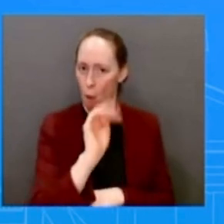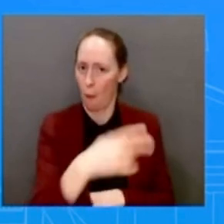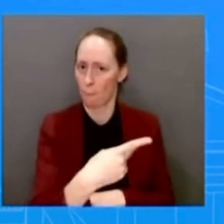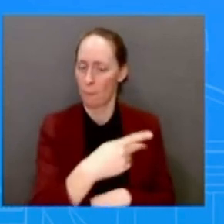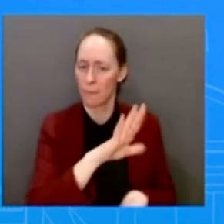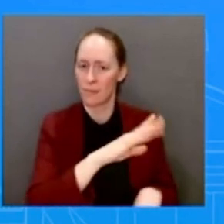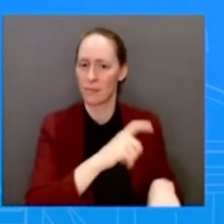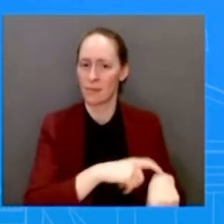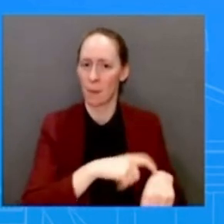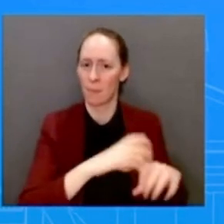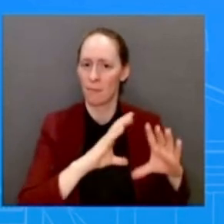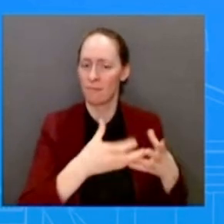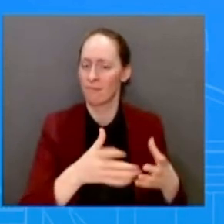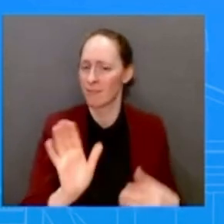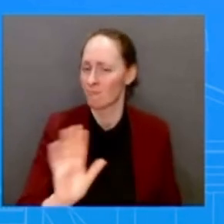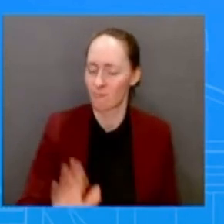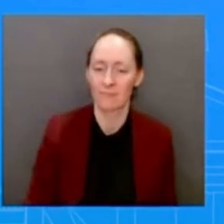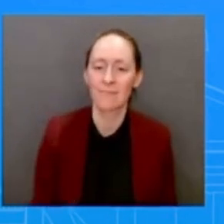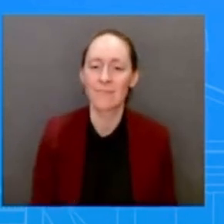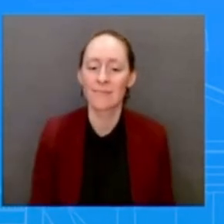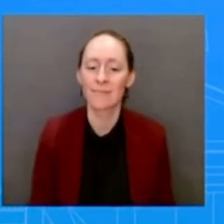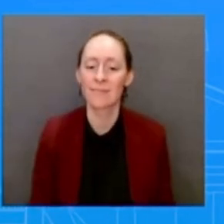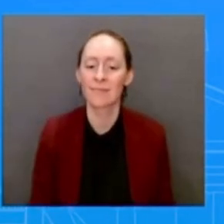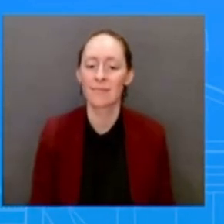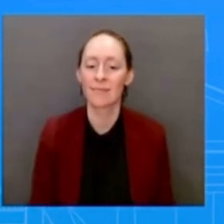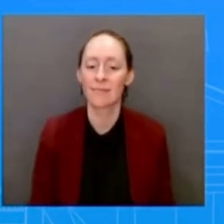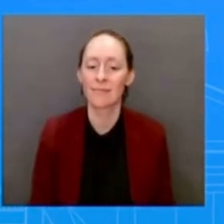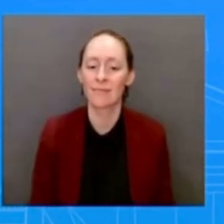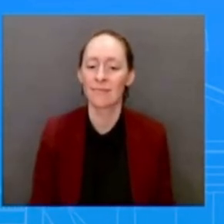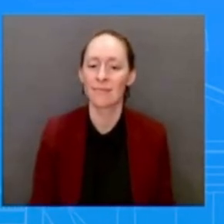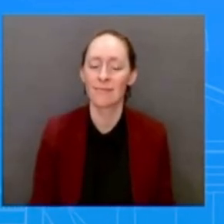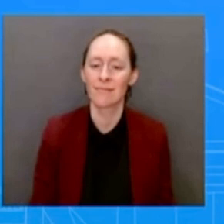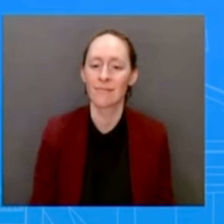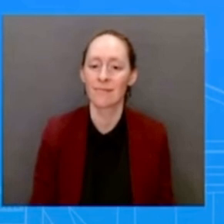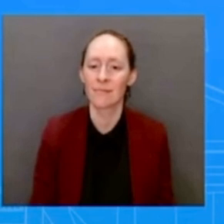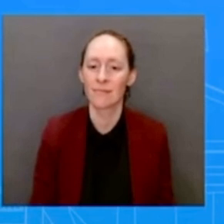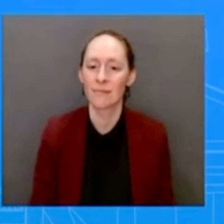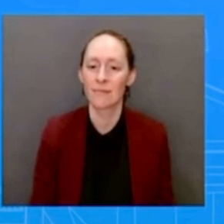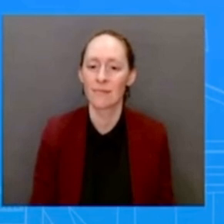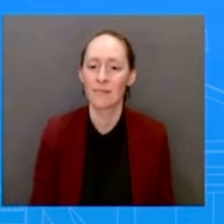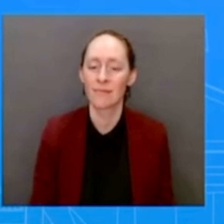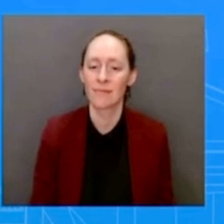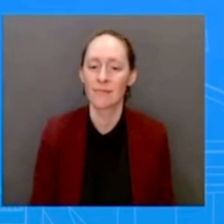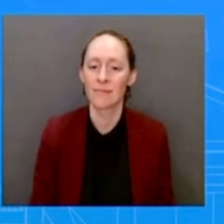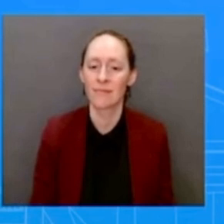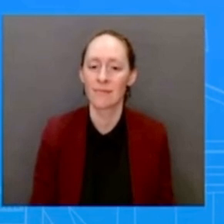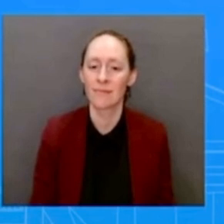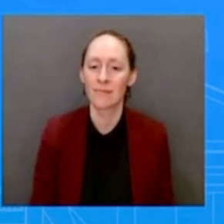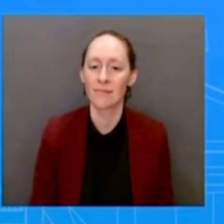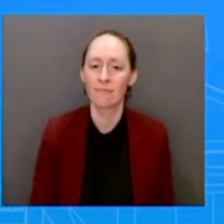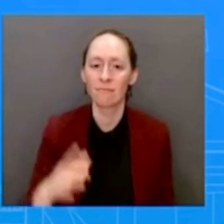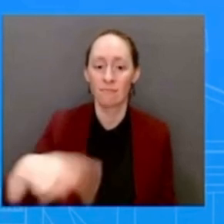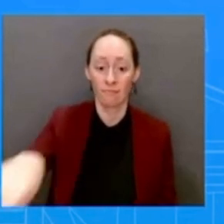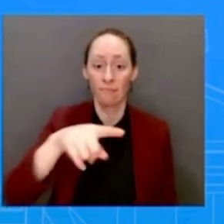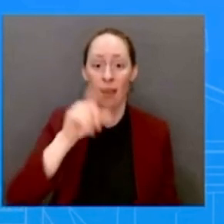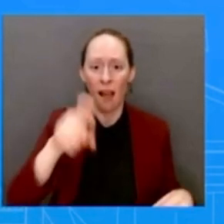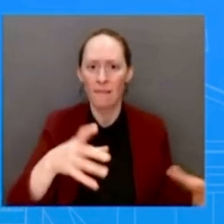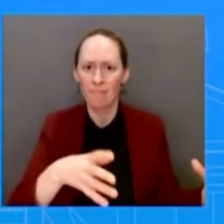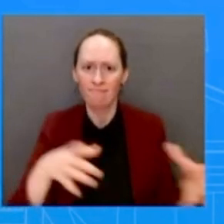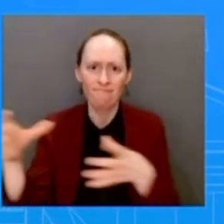Hold on. So the pool has to gather. What's the plan? The Schultz visit. Oh, the Schultz visit. Okay. All right. So what are we doing?